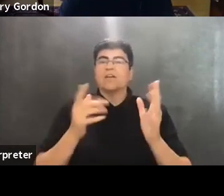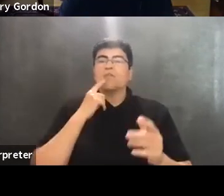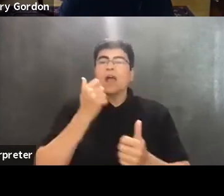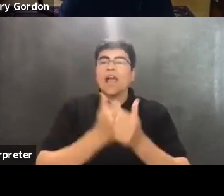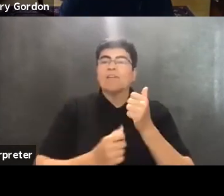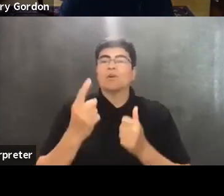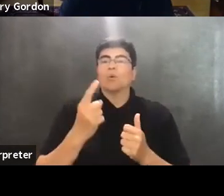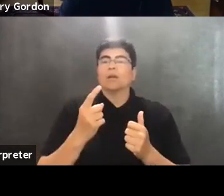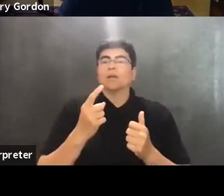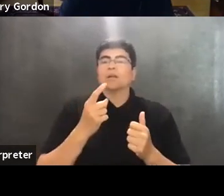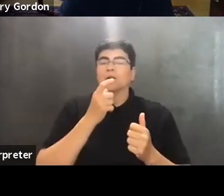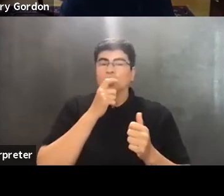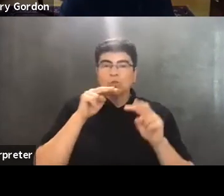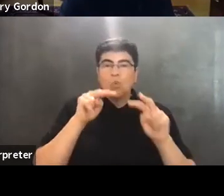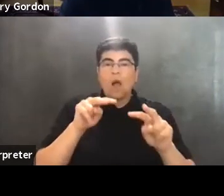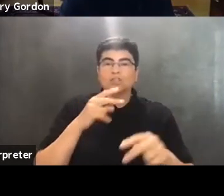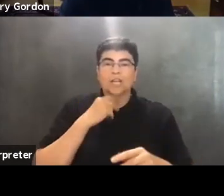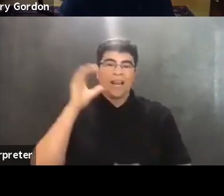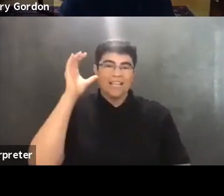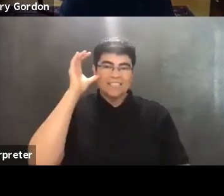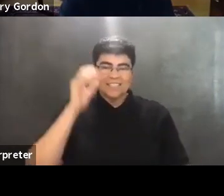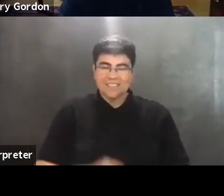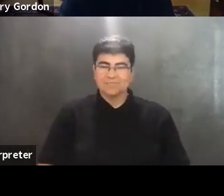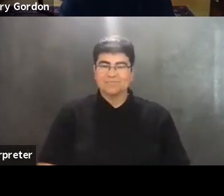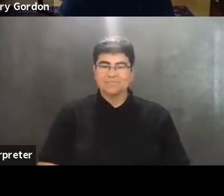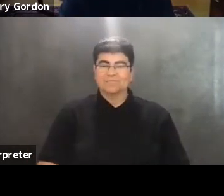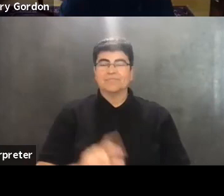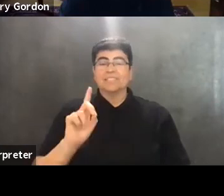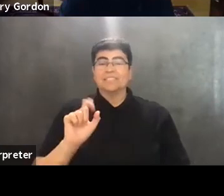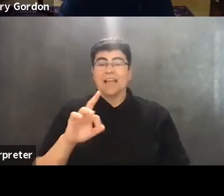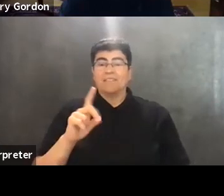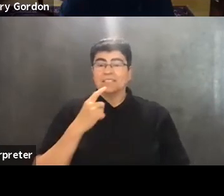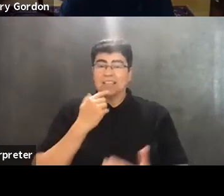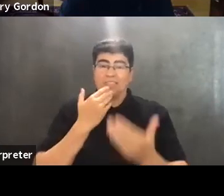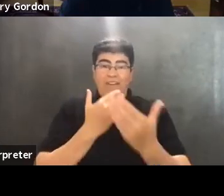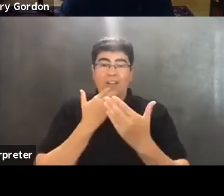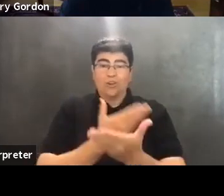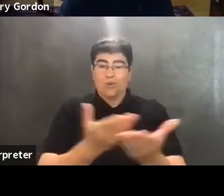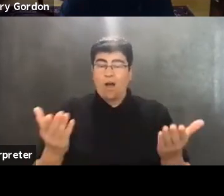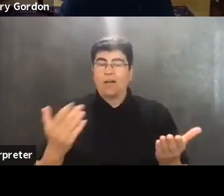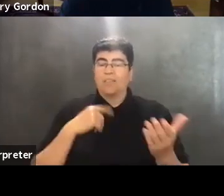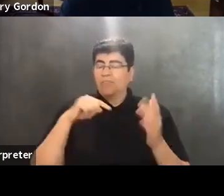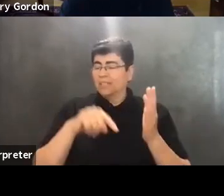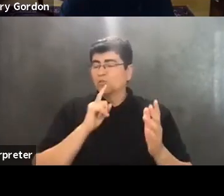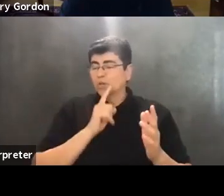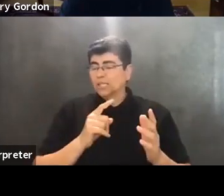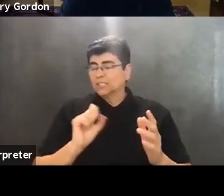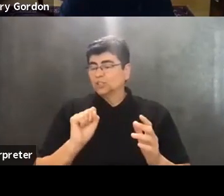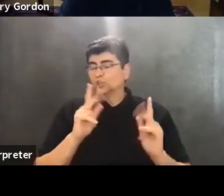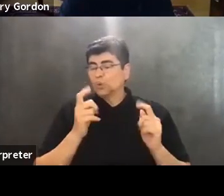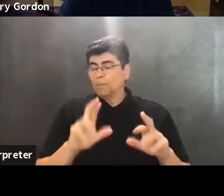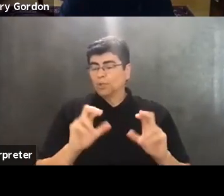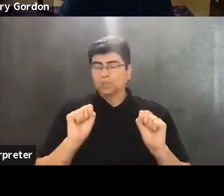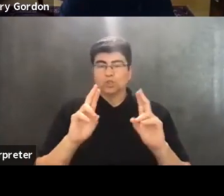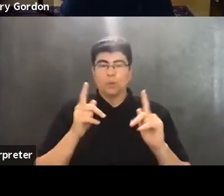been watching and listening. So, thank you all. Uh, this has been a super, super interesting